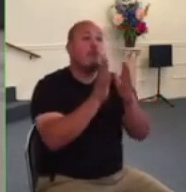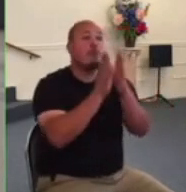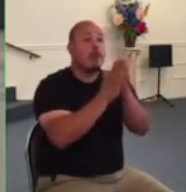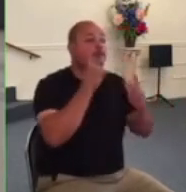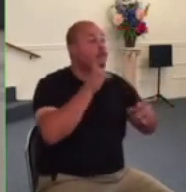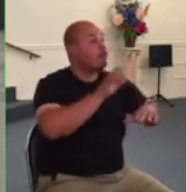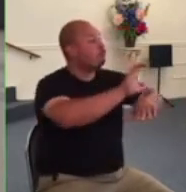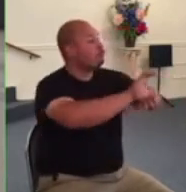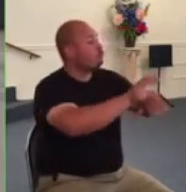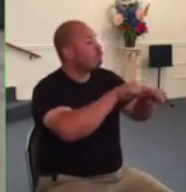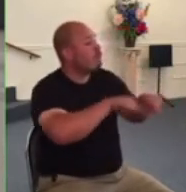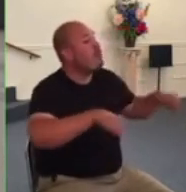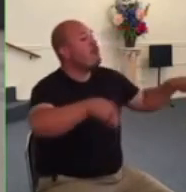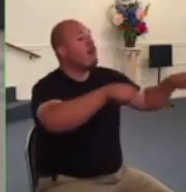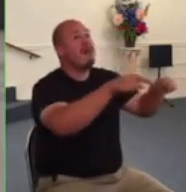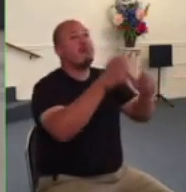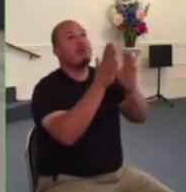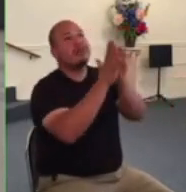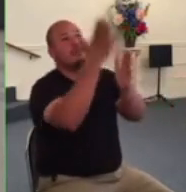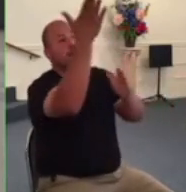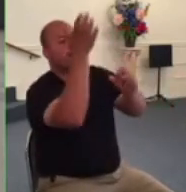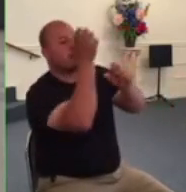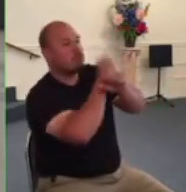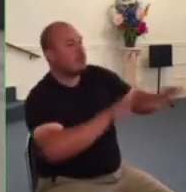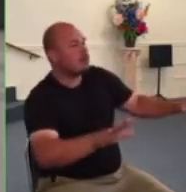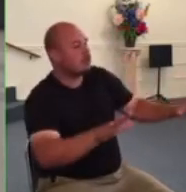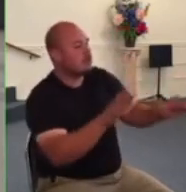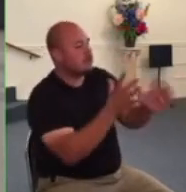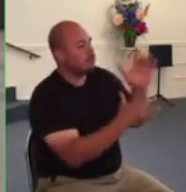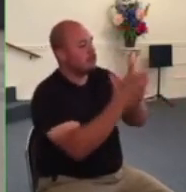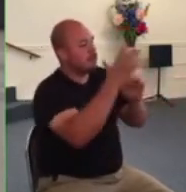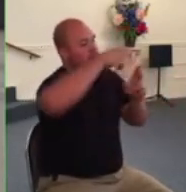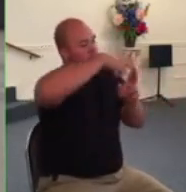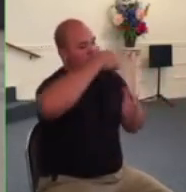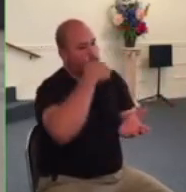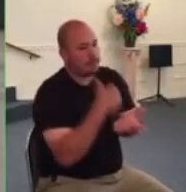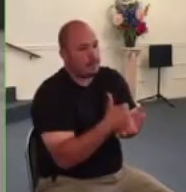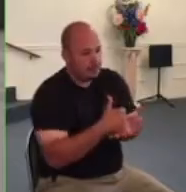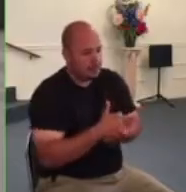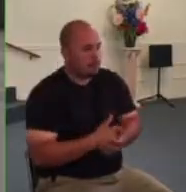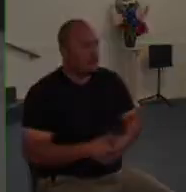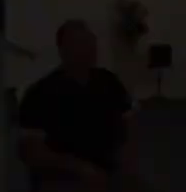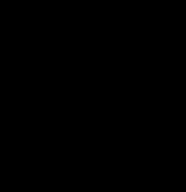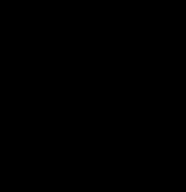bless us here today we give you thanks in jesus name amen